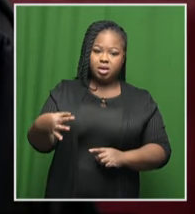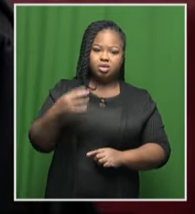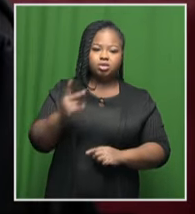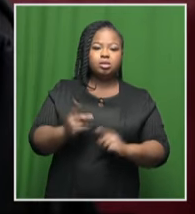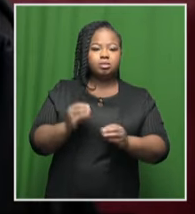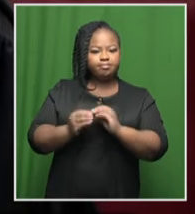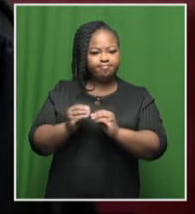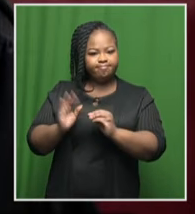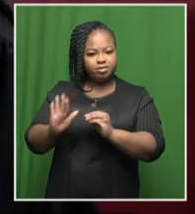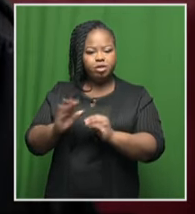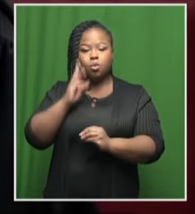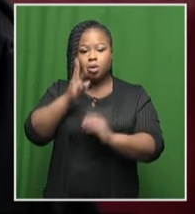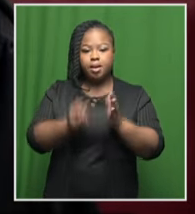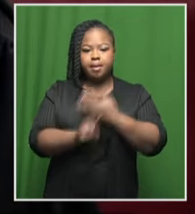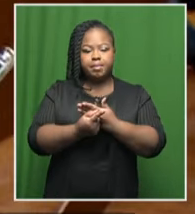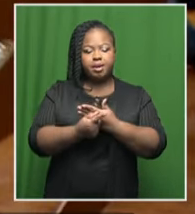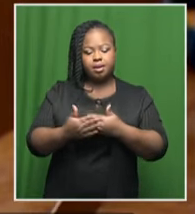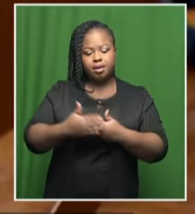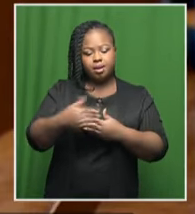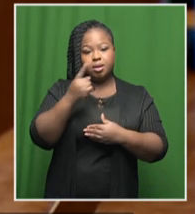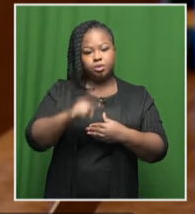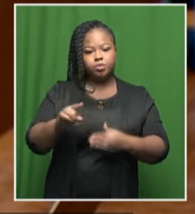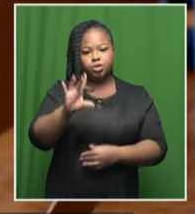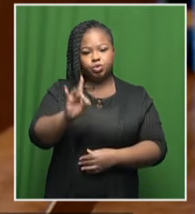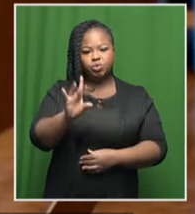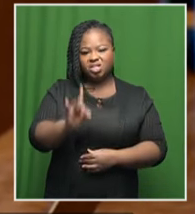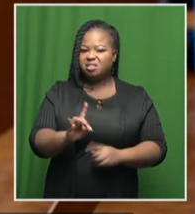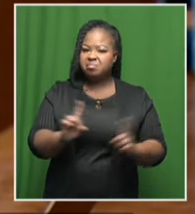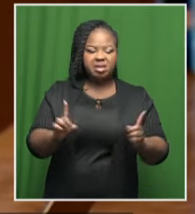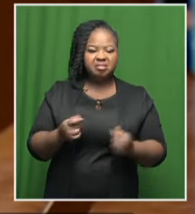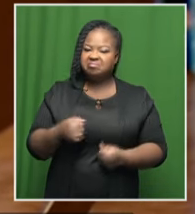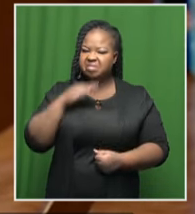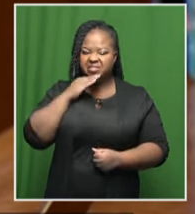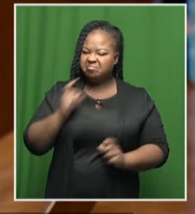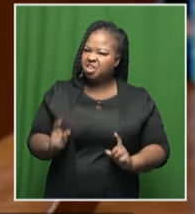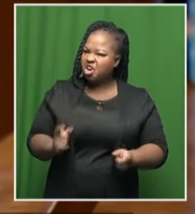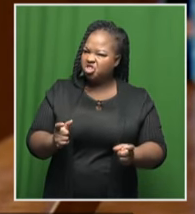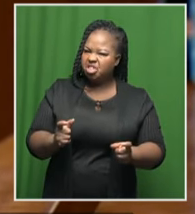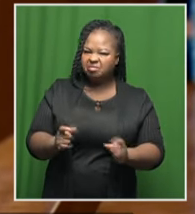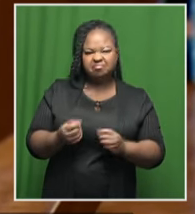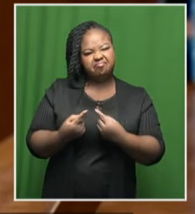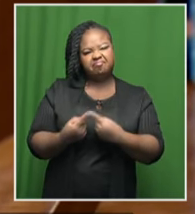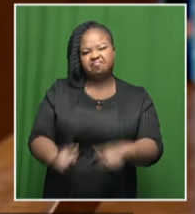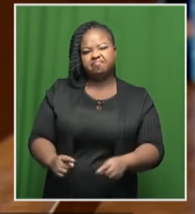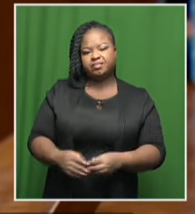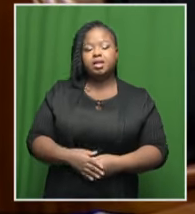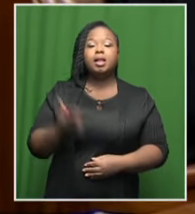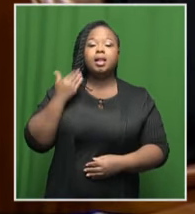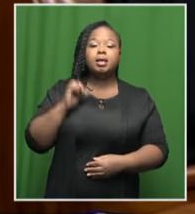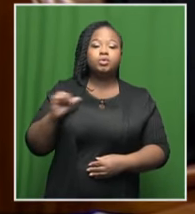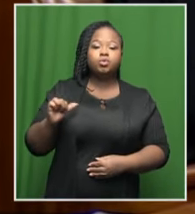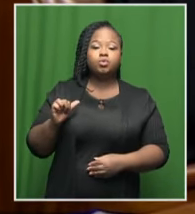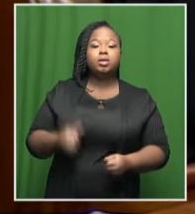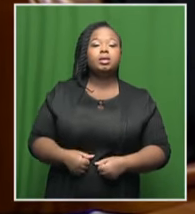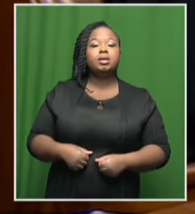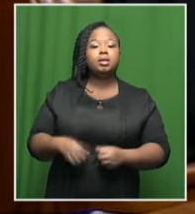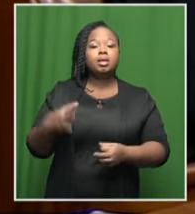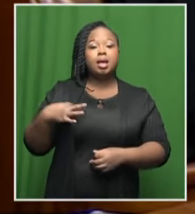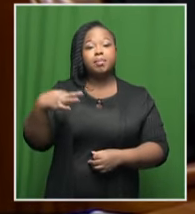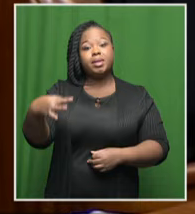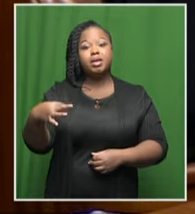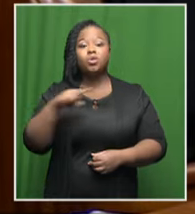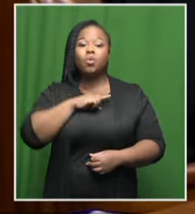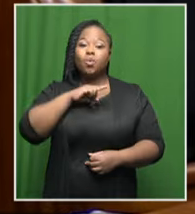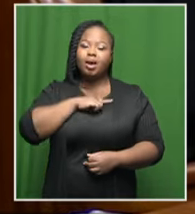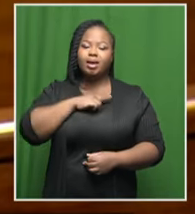which is expected to be heard next Tuesday and therefore found the matter was not urgent. Last week, the Speaker launched the application seeking to prevent the state